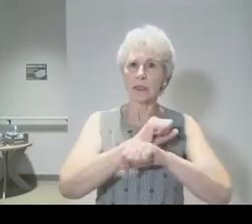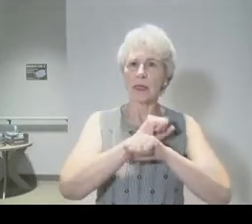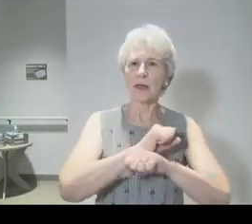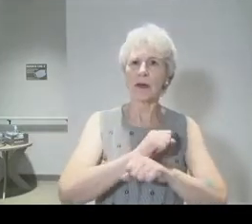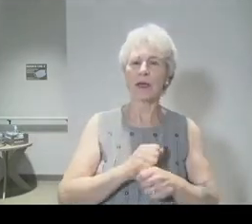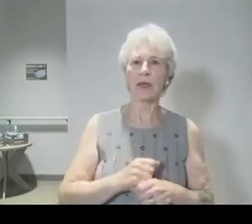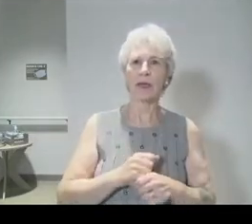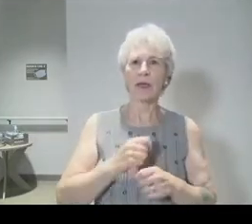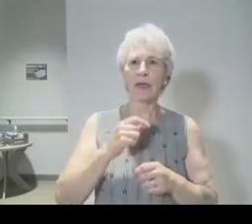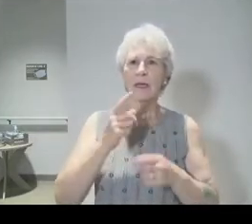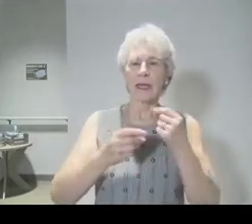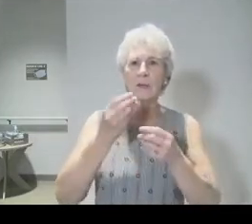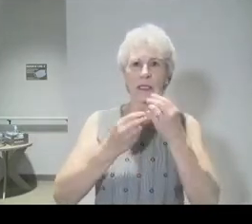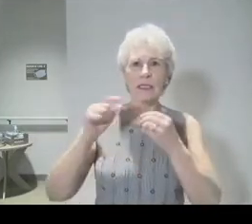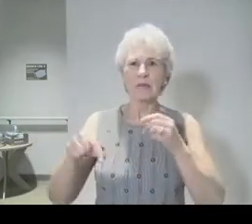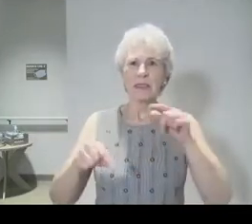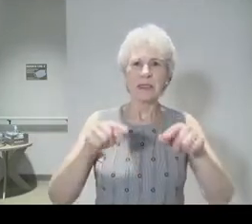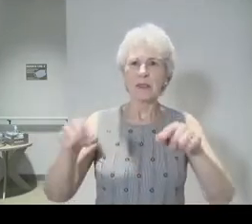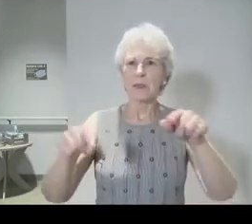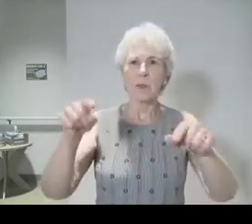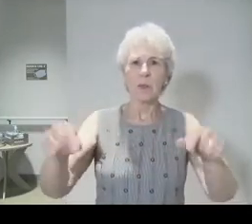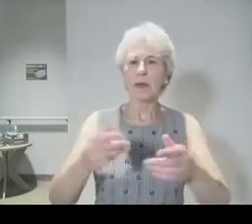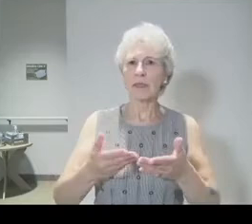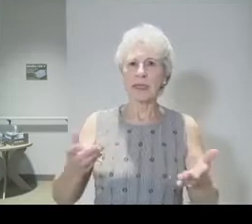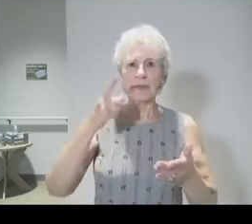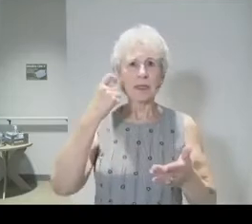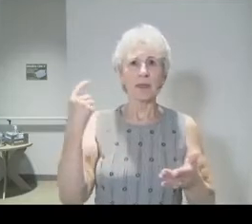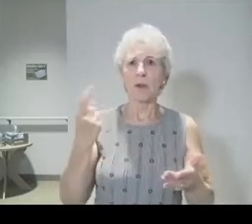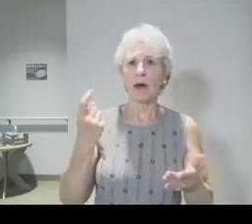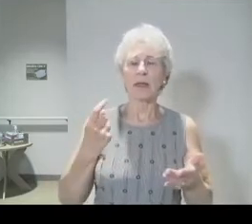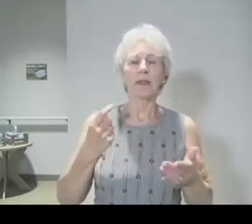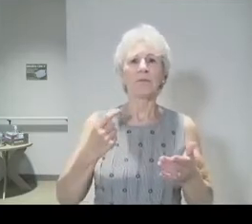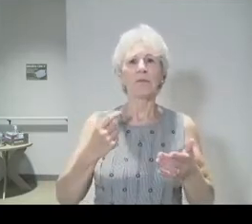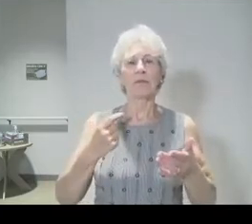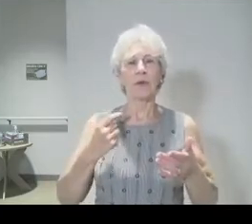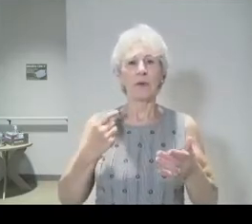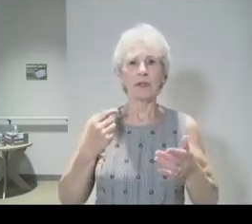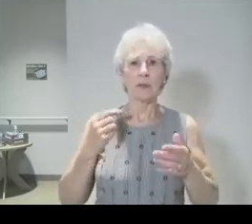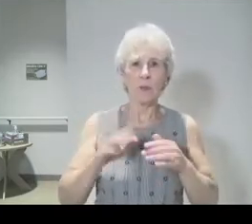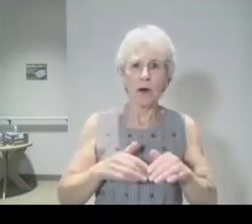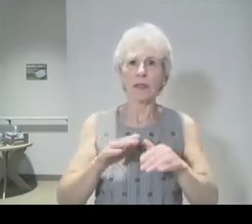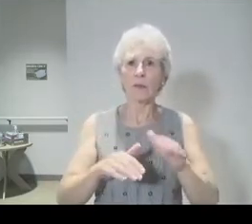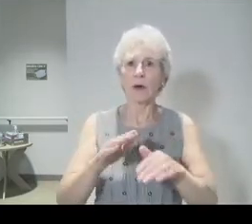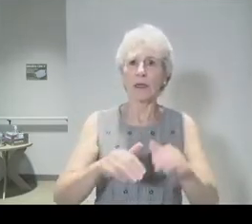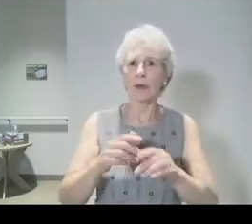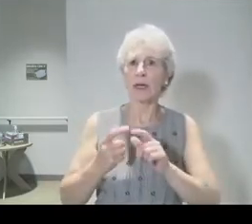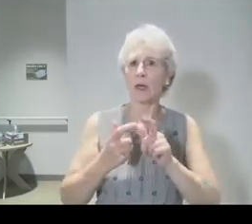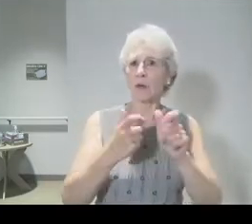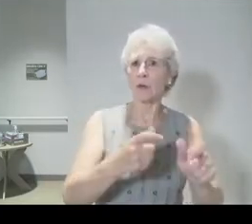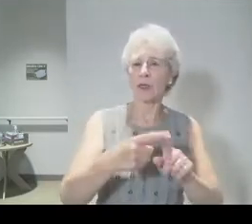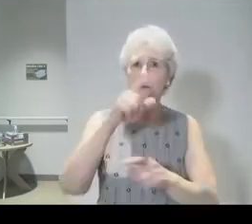were on the run. He emphasized the unleavened bread as well and how God did not want them to take anything from their